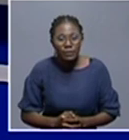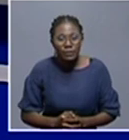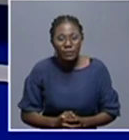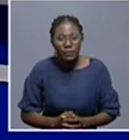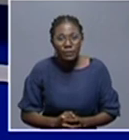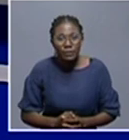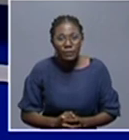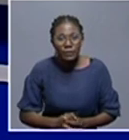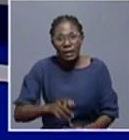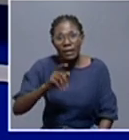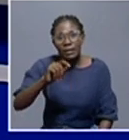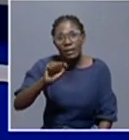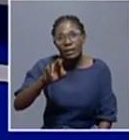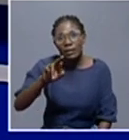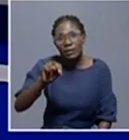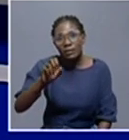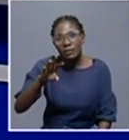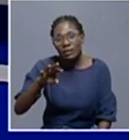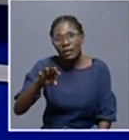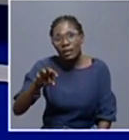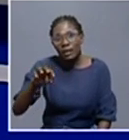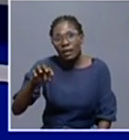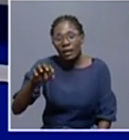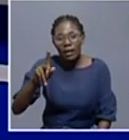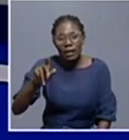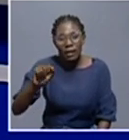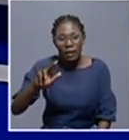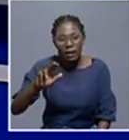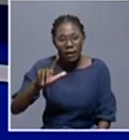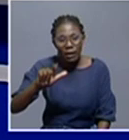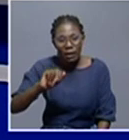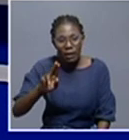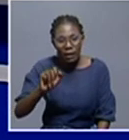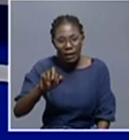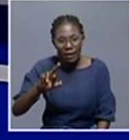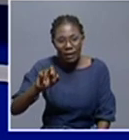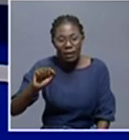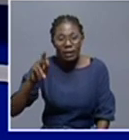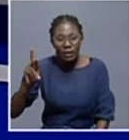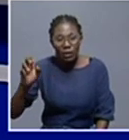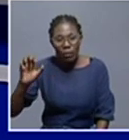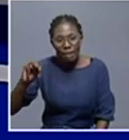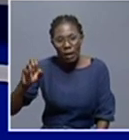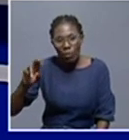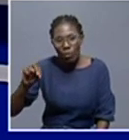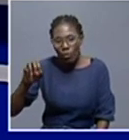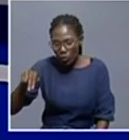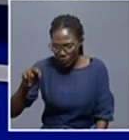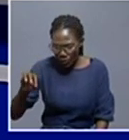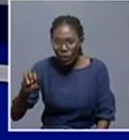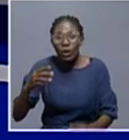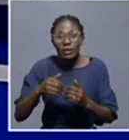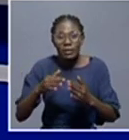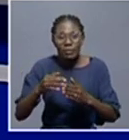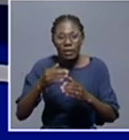The Trans Kalahari Mamuno Border Post will now be operational 24 hours. This follows the launch of the 24 hours operation by the